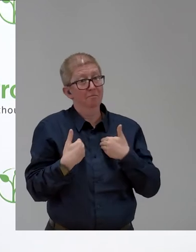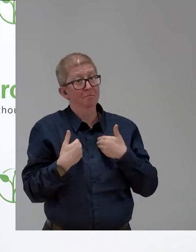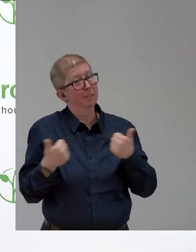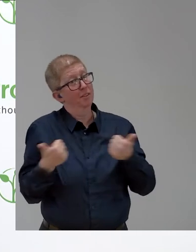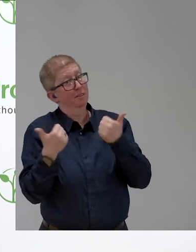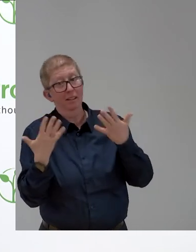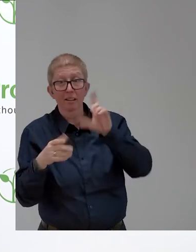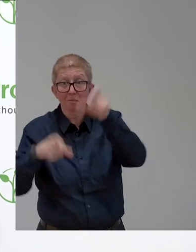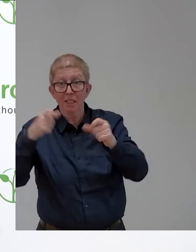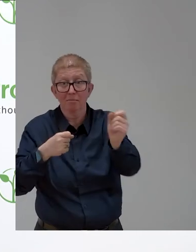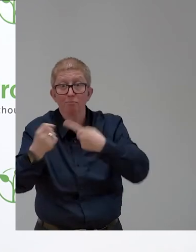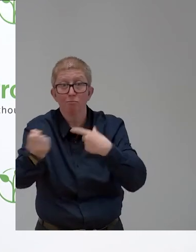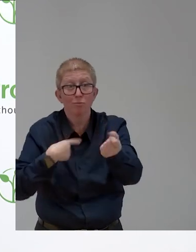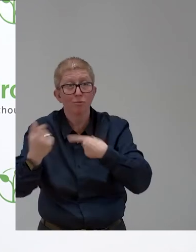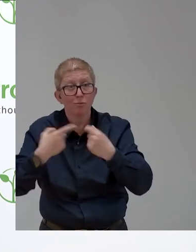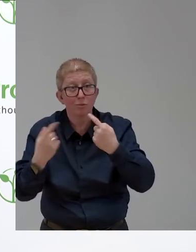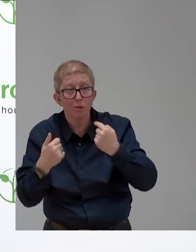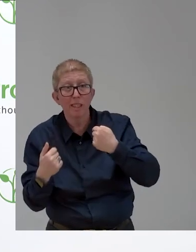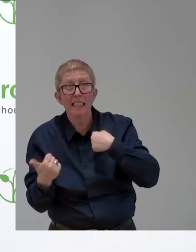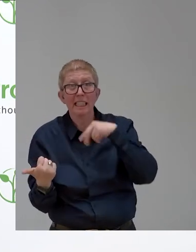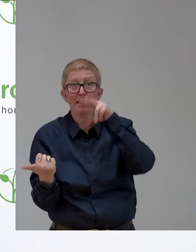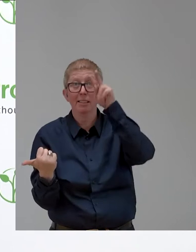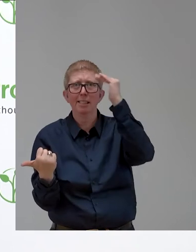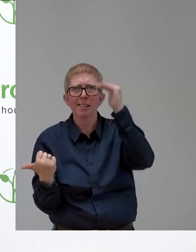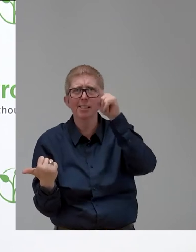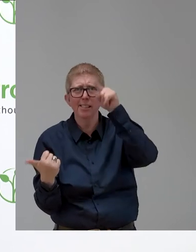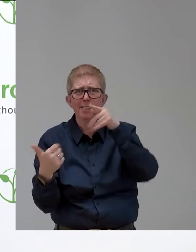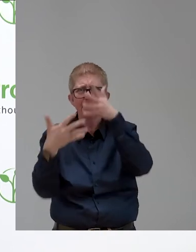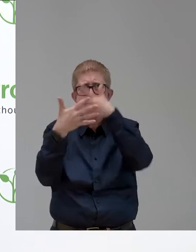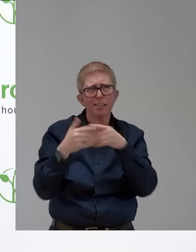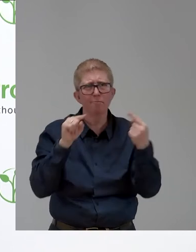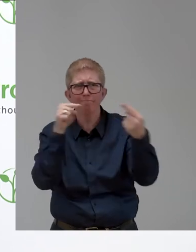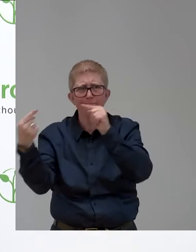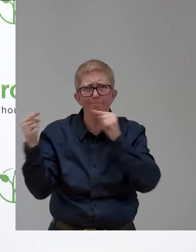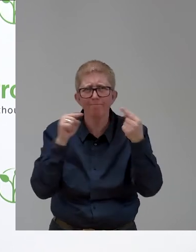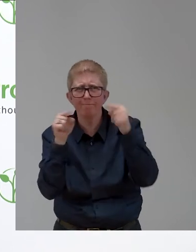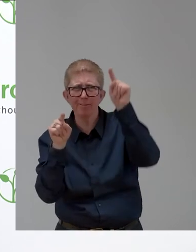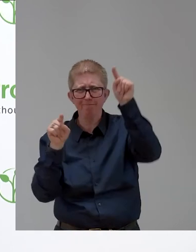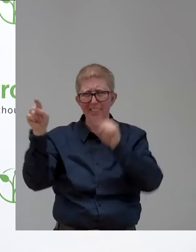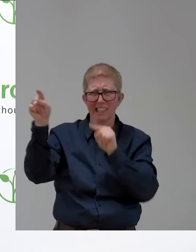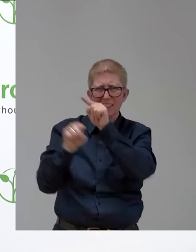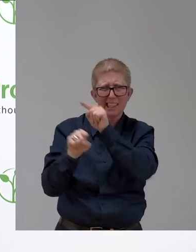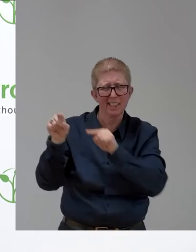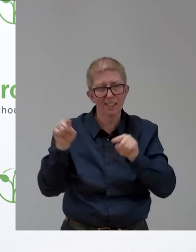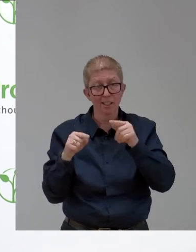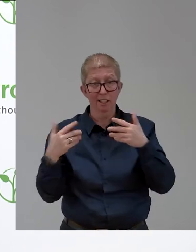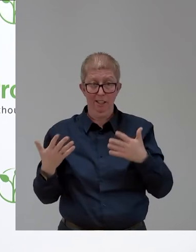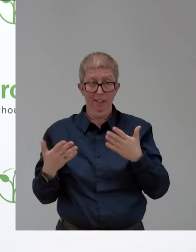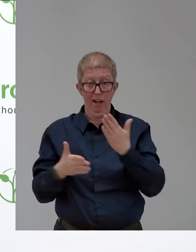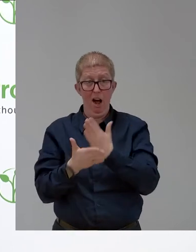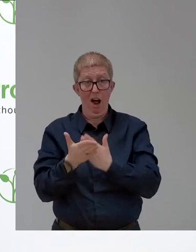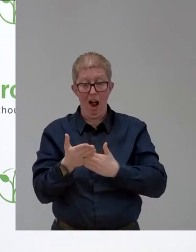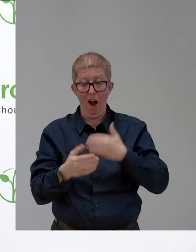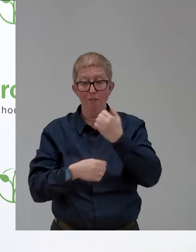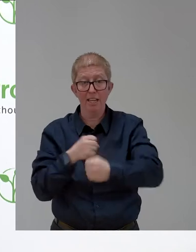the platform and, you know, we scan some of the pictures and get some videos. And then, you know, half a year later, we see this all on